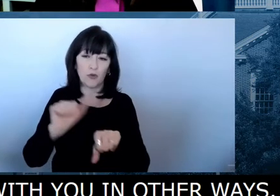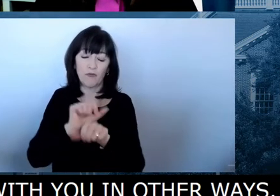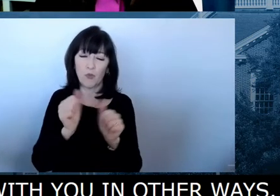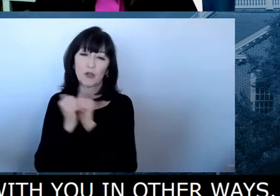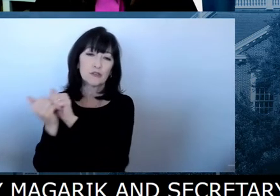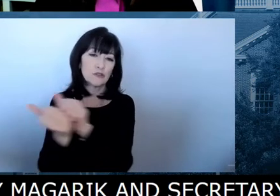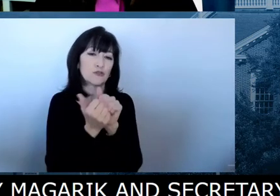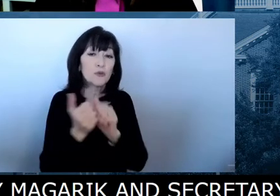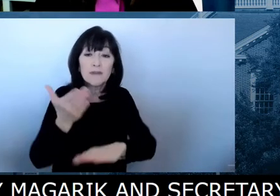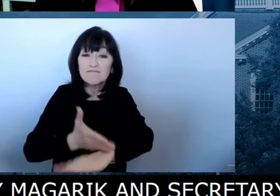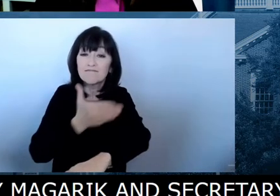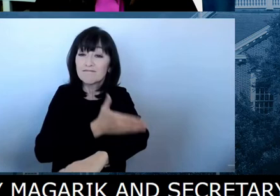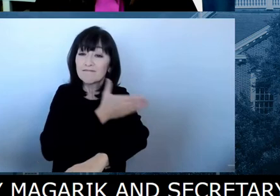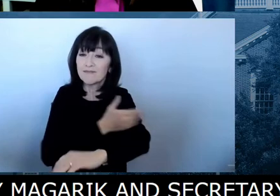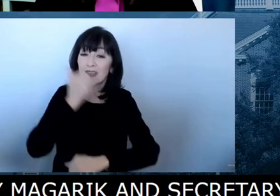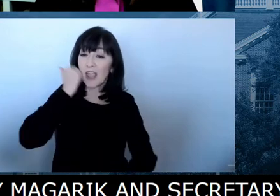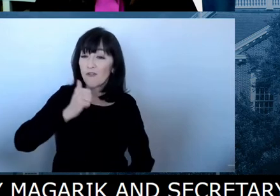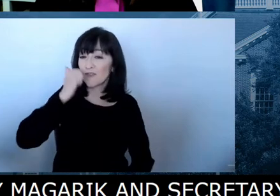Thanks for joining us.